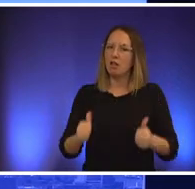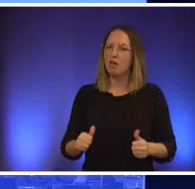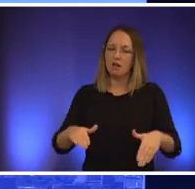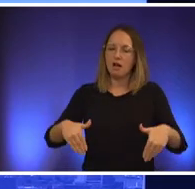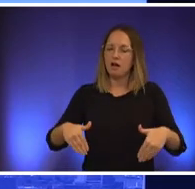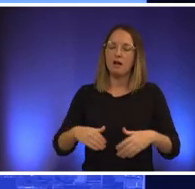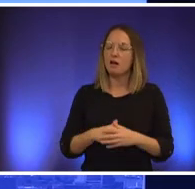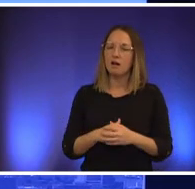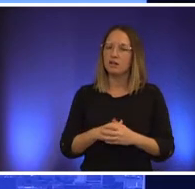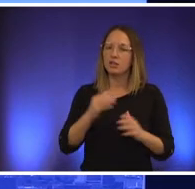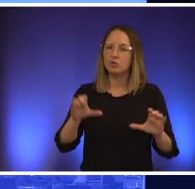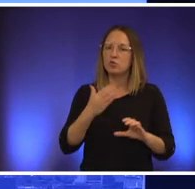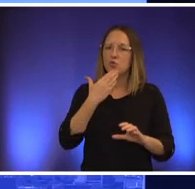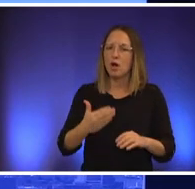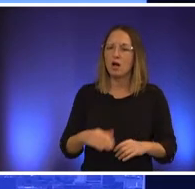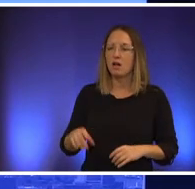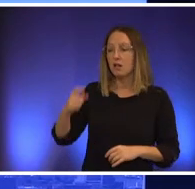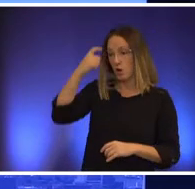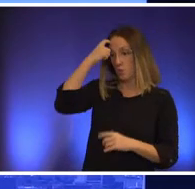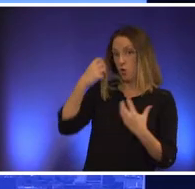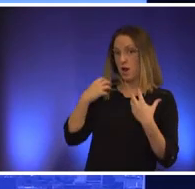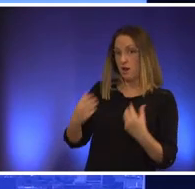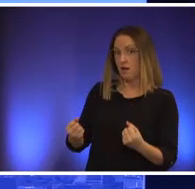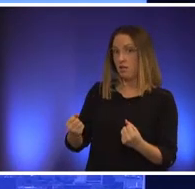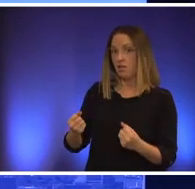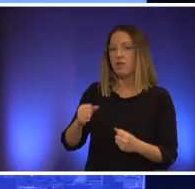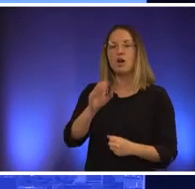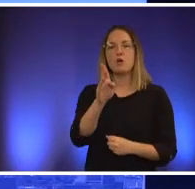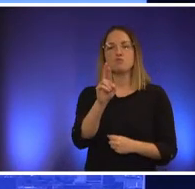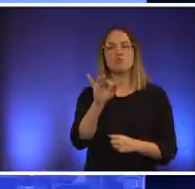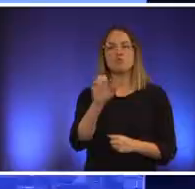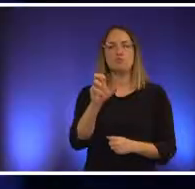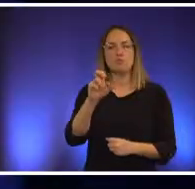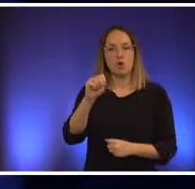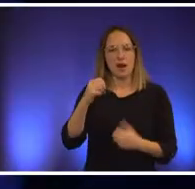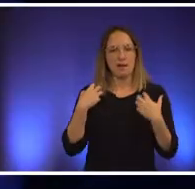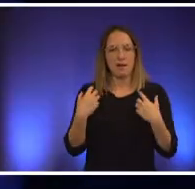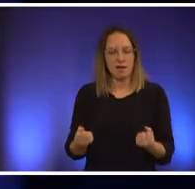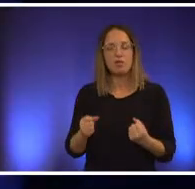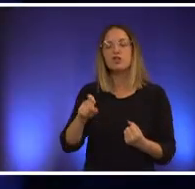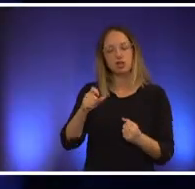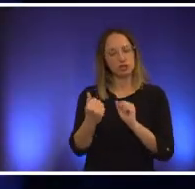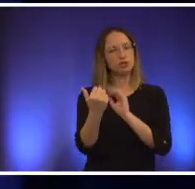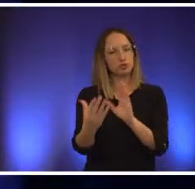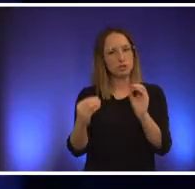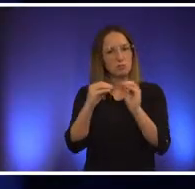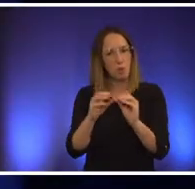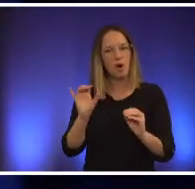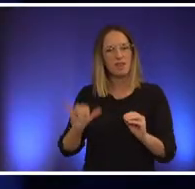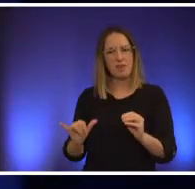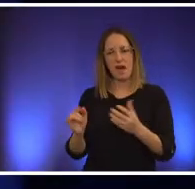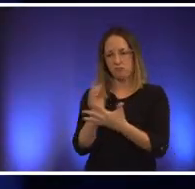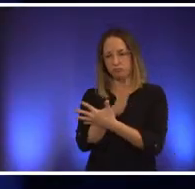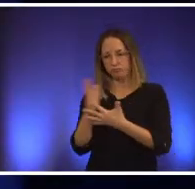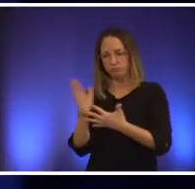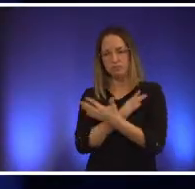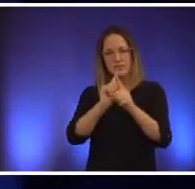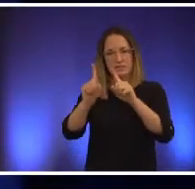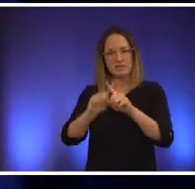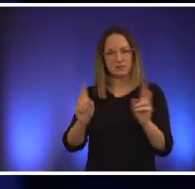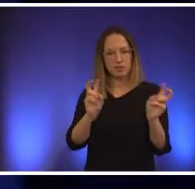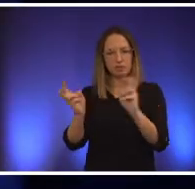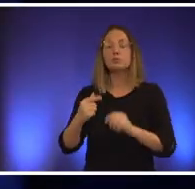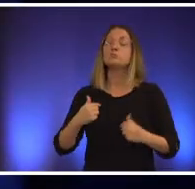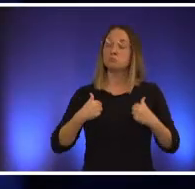that we need to be addressing brain health more in that continuum i'm pleased that i was able to get uh quite a bit